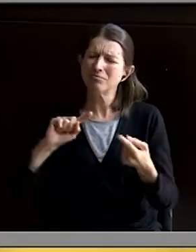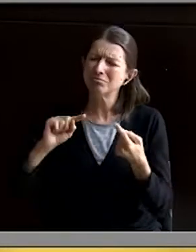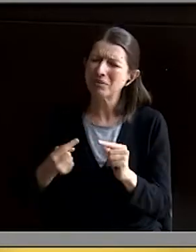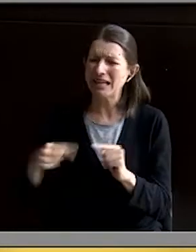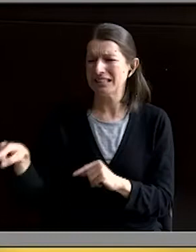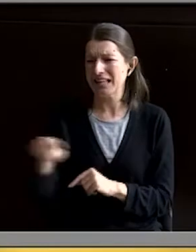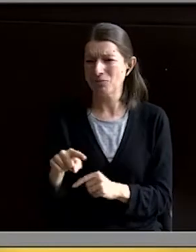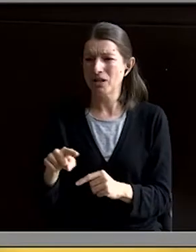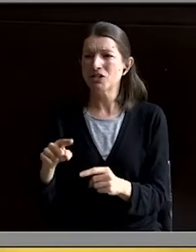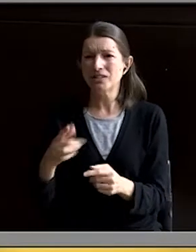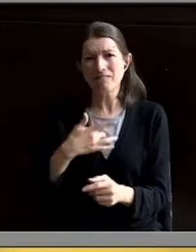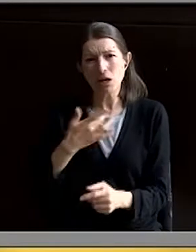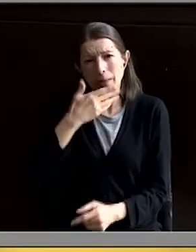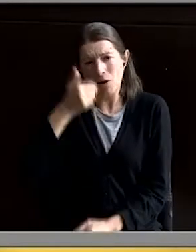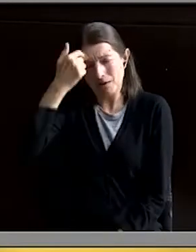just to feel better about myself.